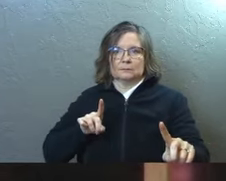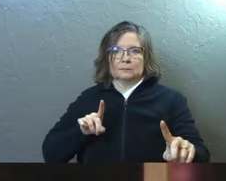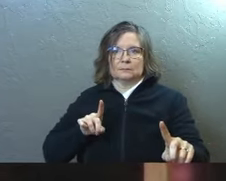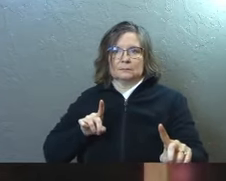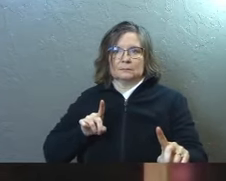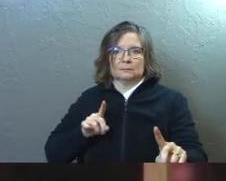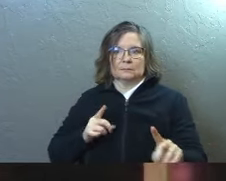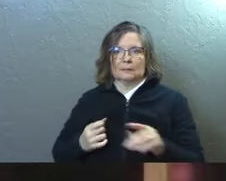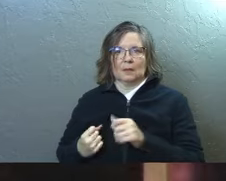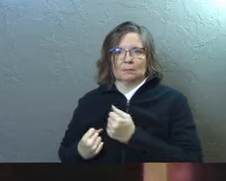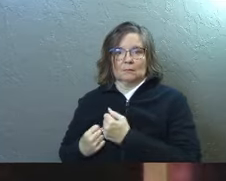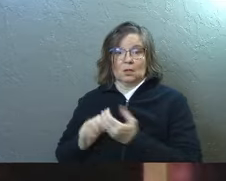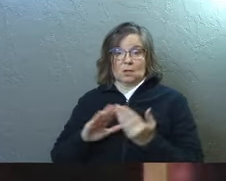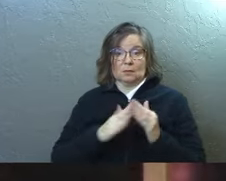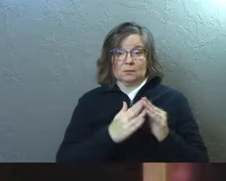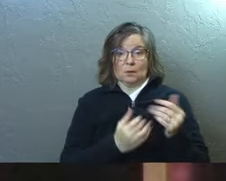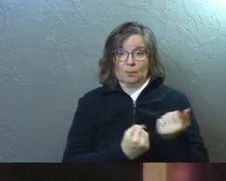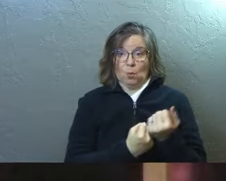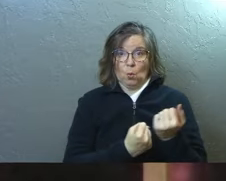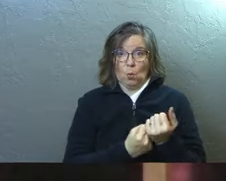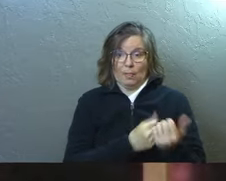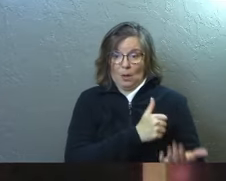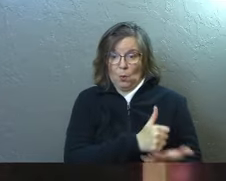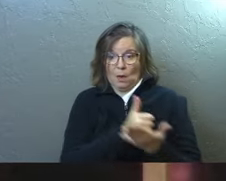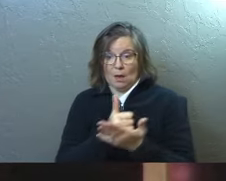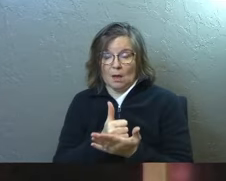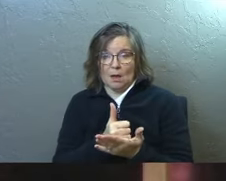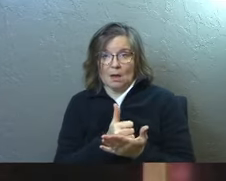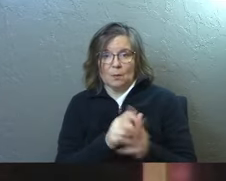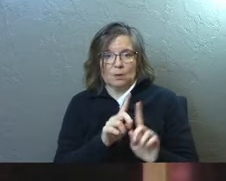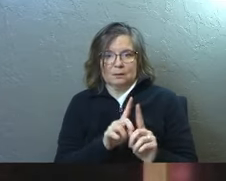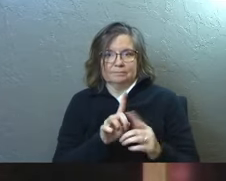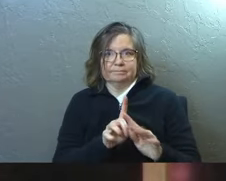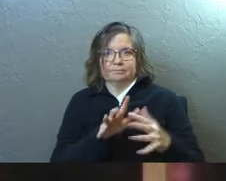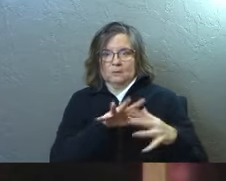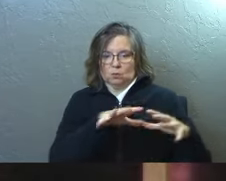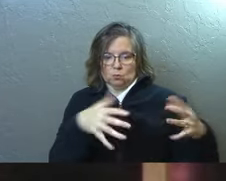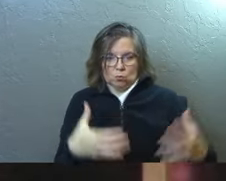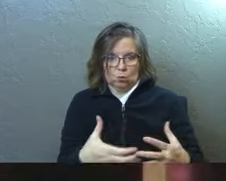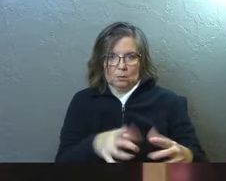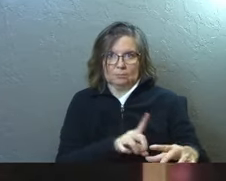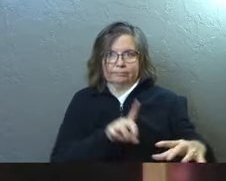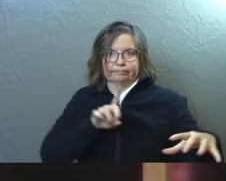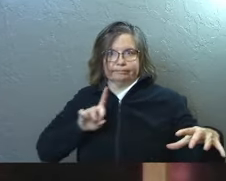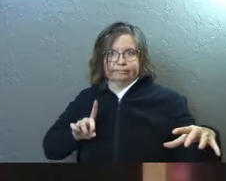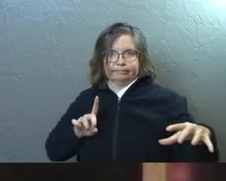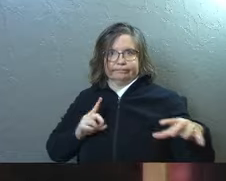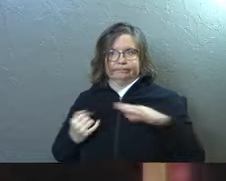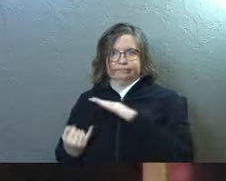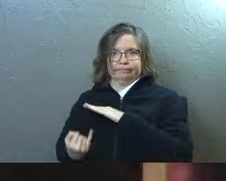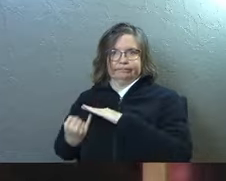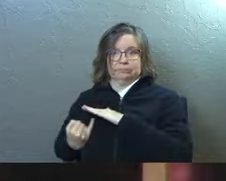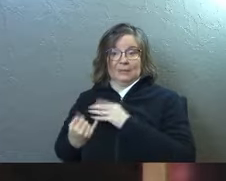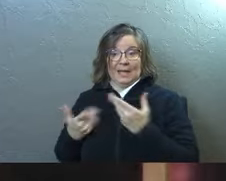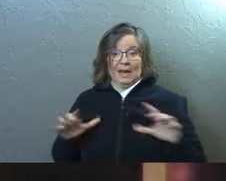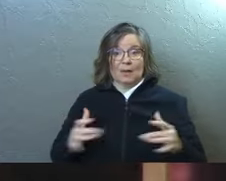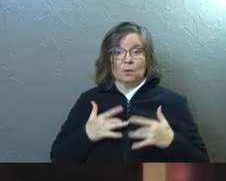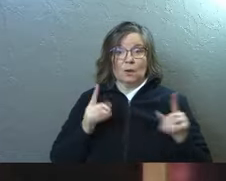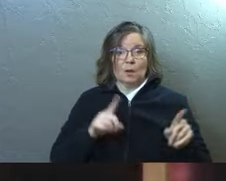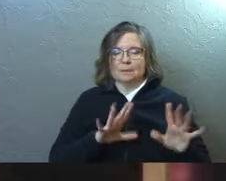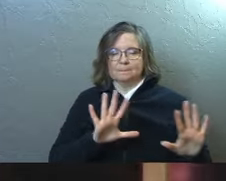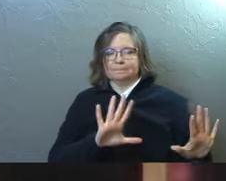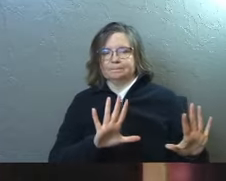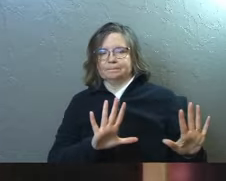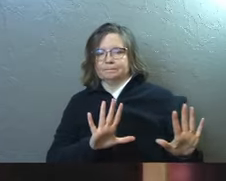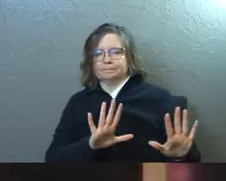from that support system that would help us walk through this grief better. And so any of the activities that we would go to, we